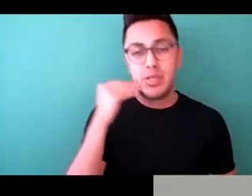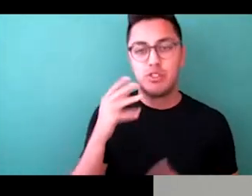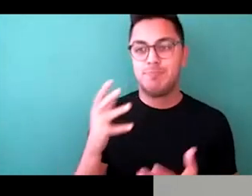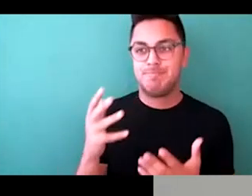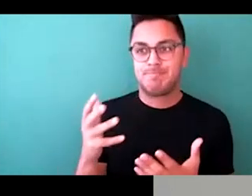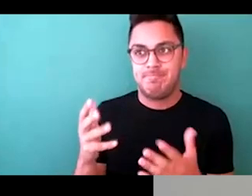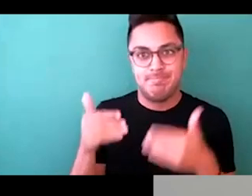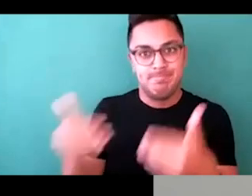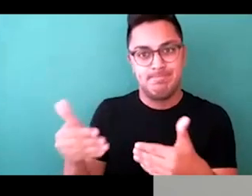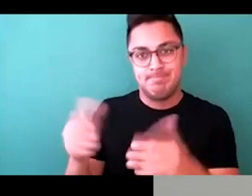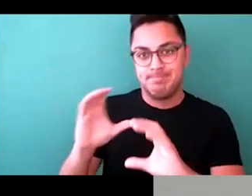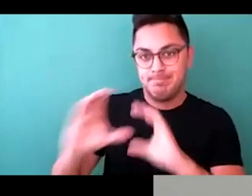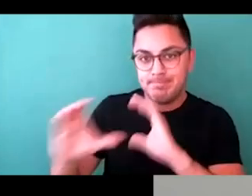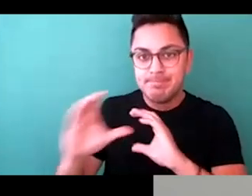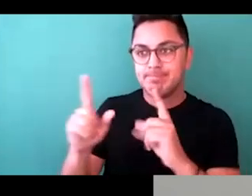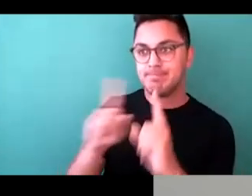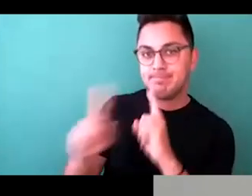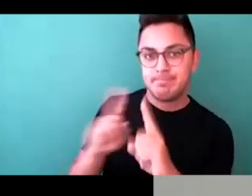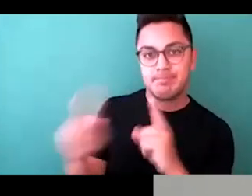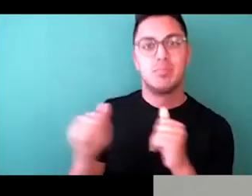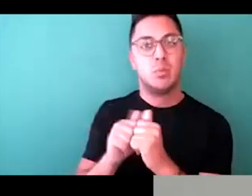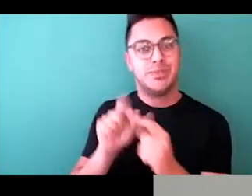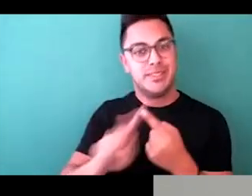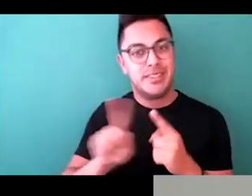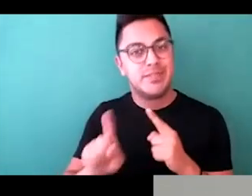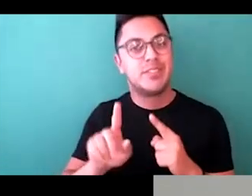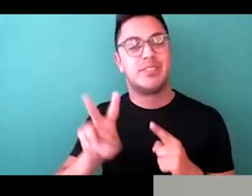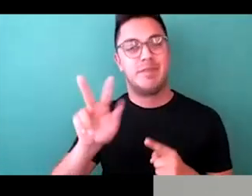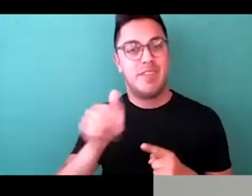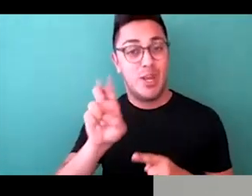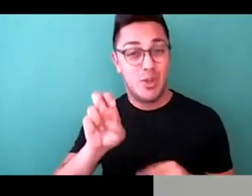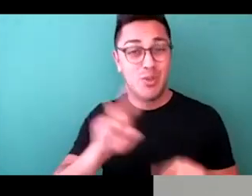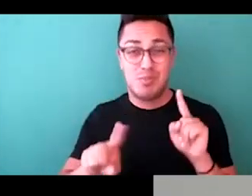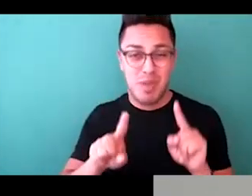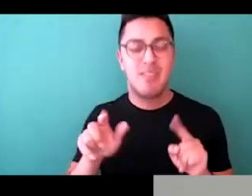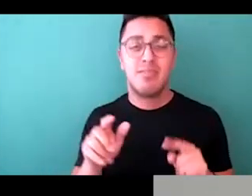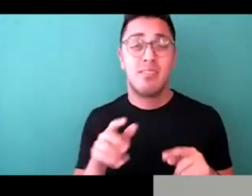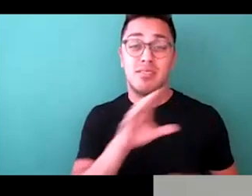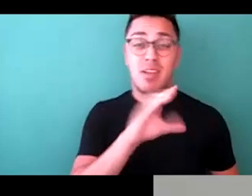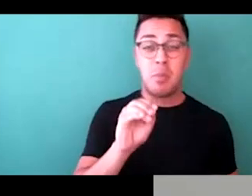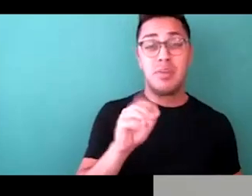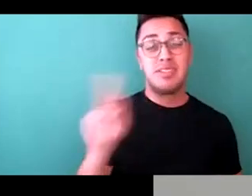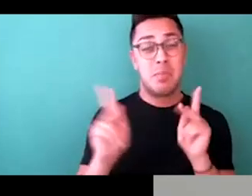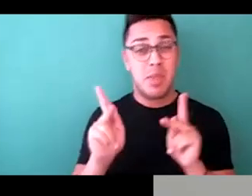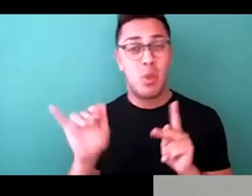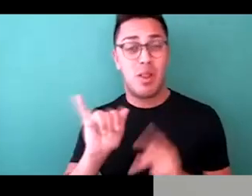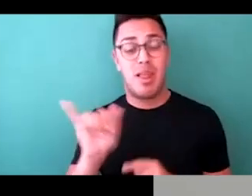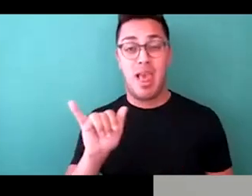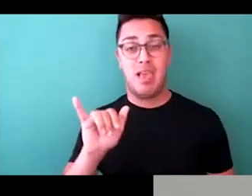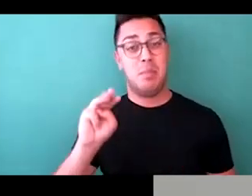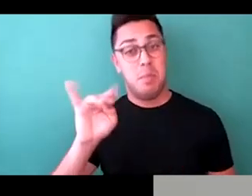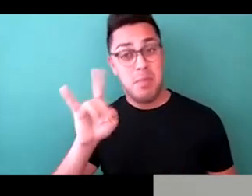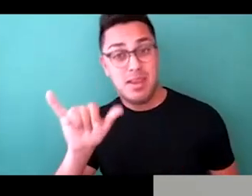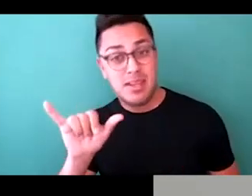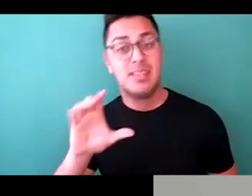as they produce events. But please know there are companies and people like Mindy and the CFDA who are there to support you, and Jodi,